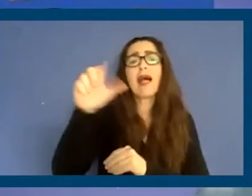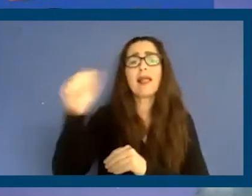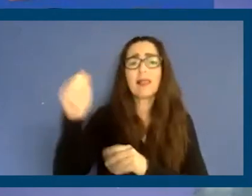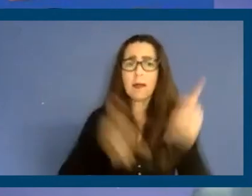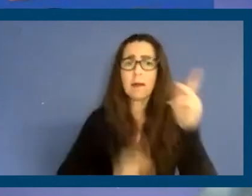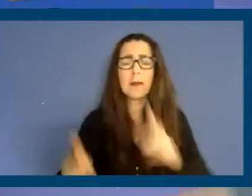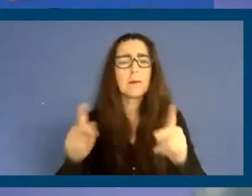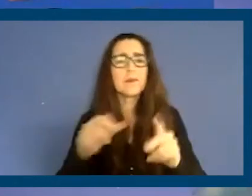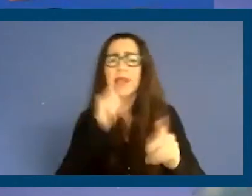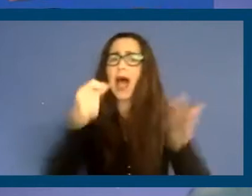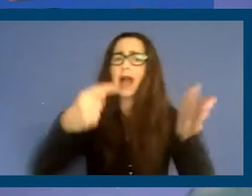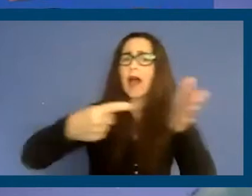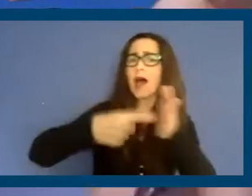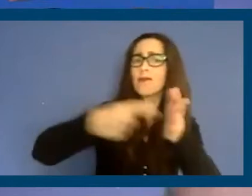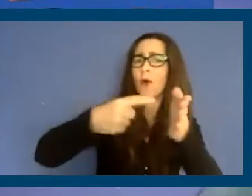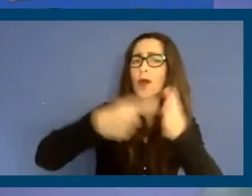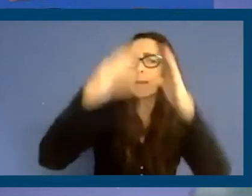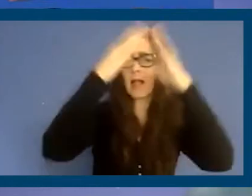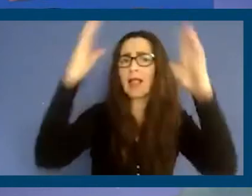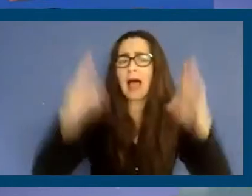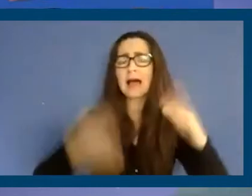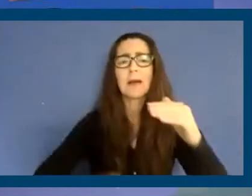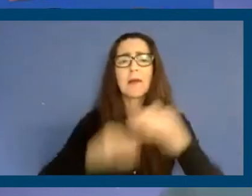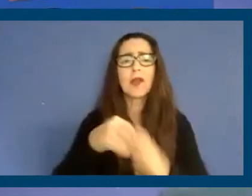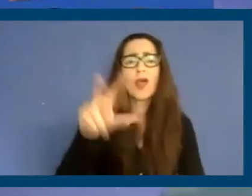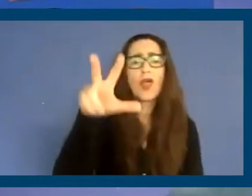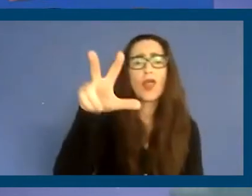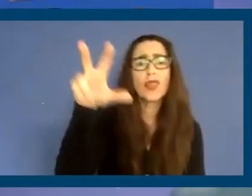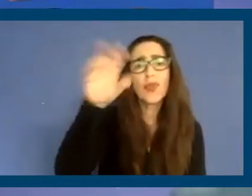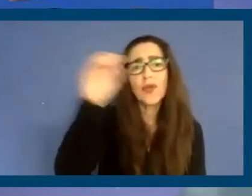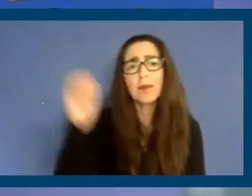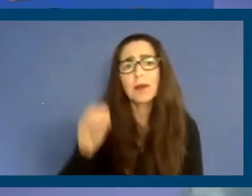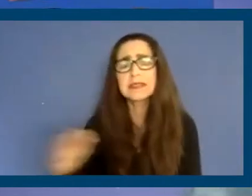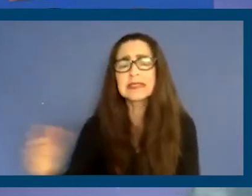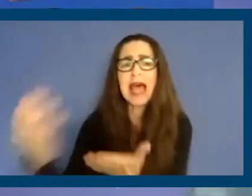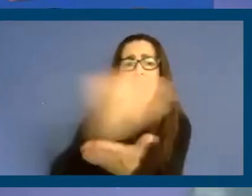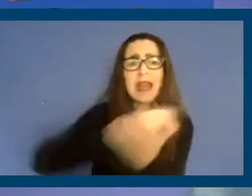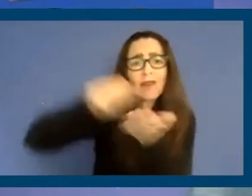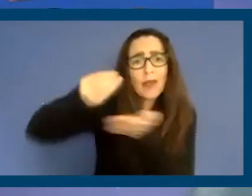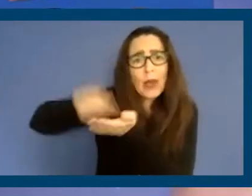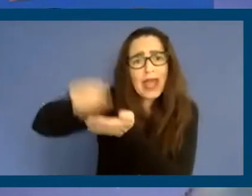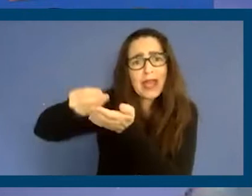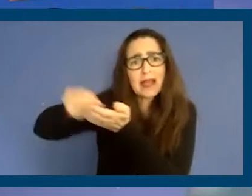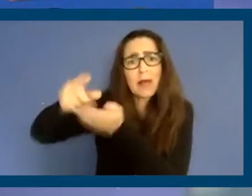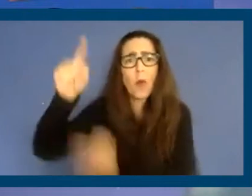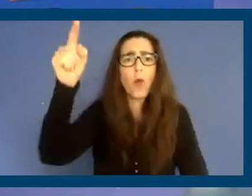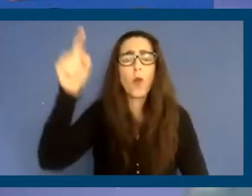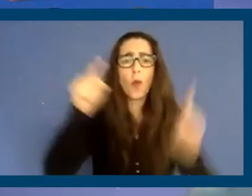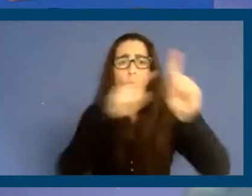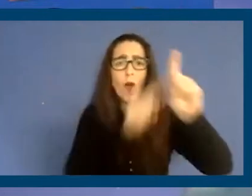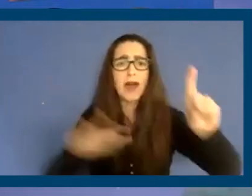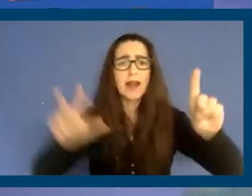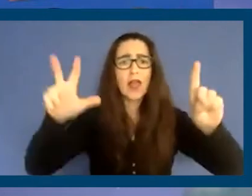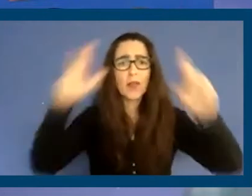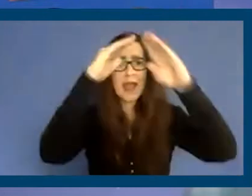unaffordable housing, paying upwards of 30% of their income on housing. One in three households